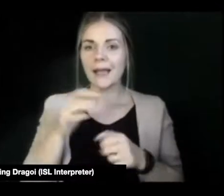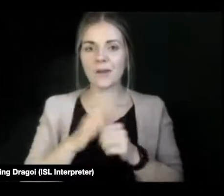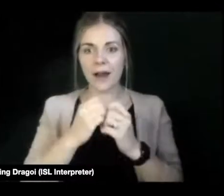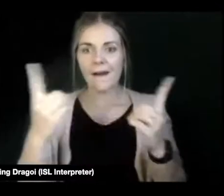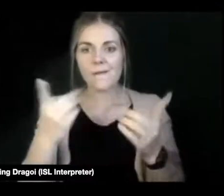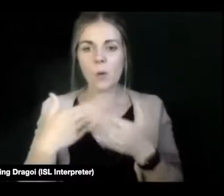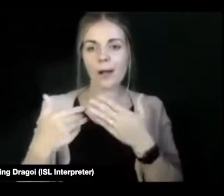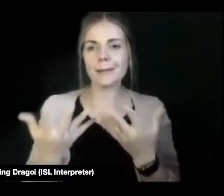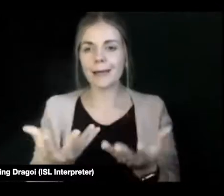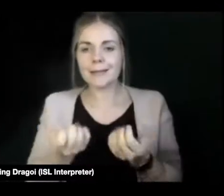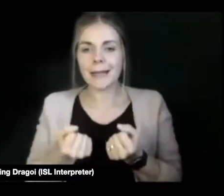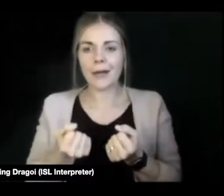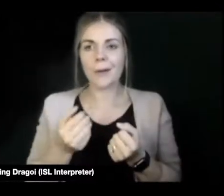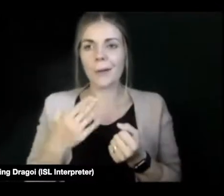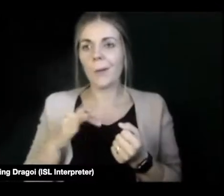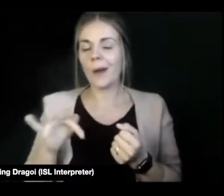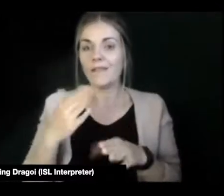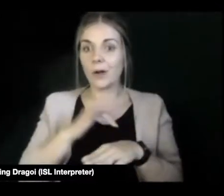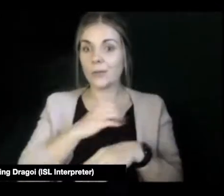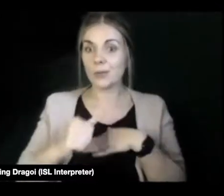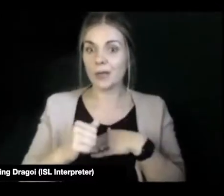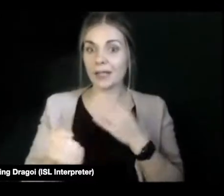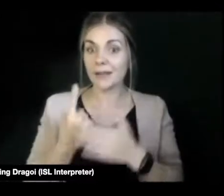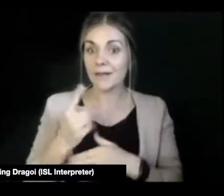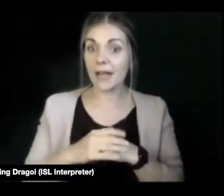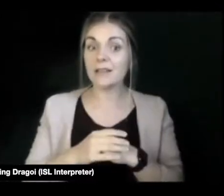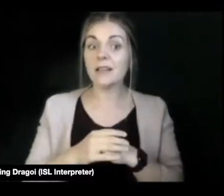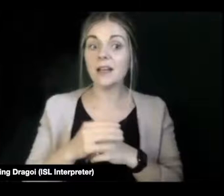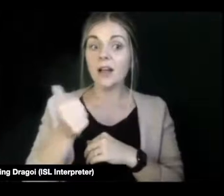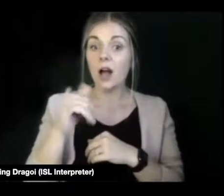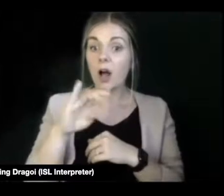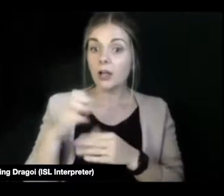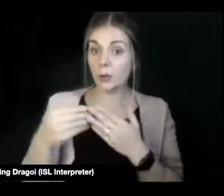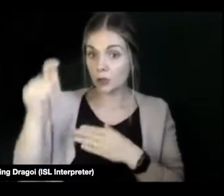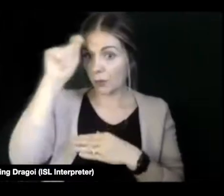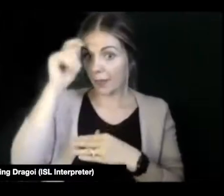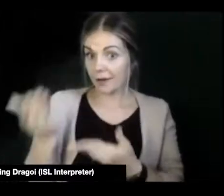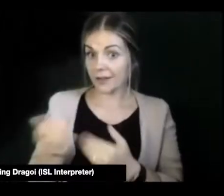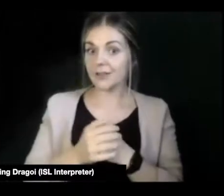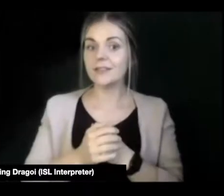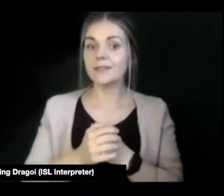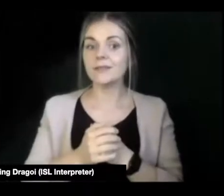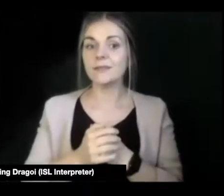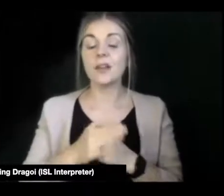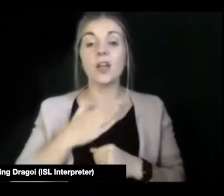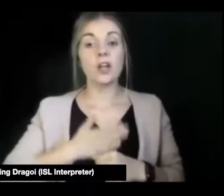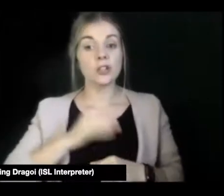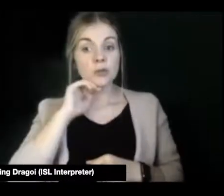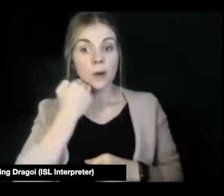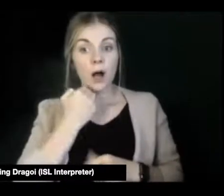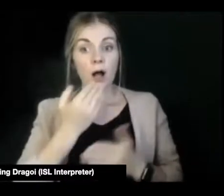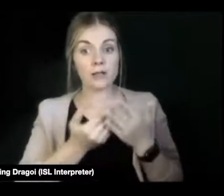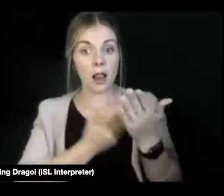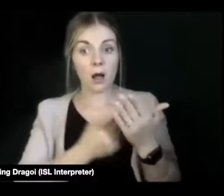So Enhanced, can give me a quick sentence what do you want disabled people to take responsibility? Just because laws and policies in Ireland